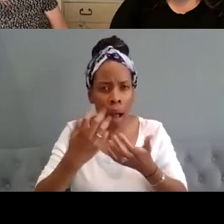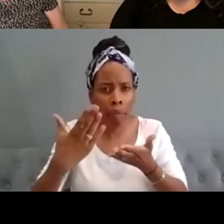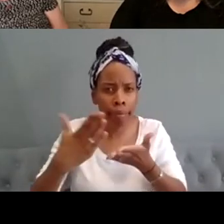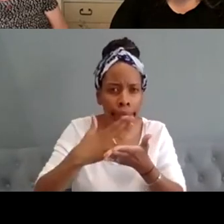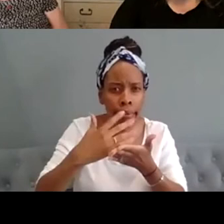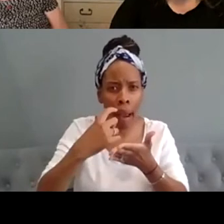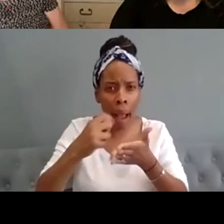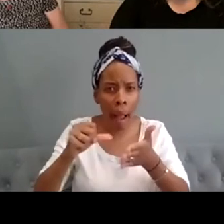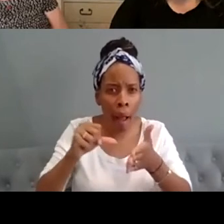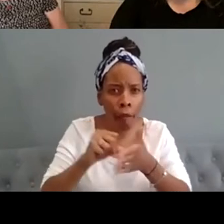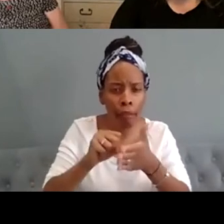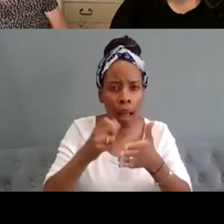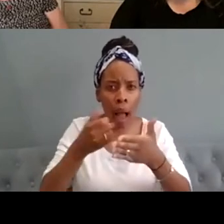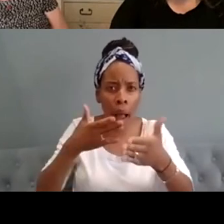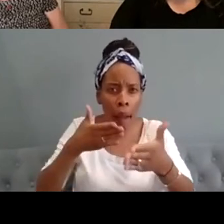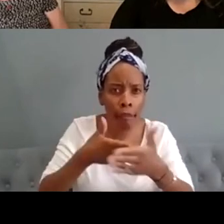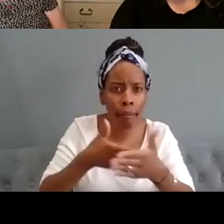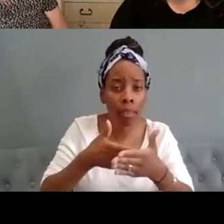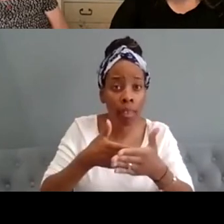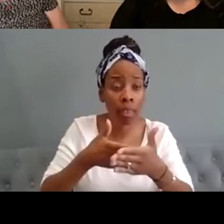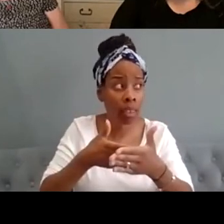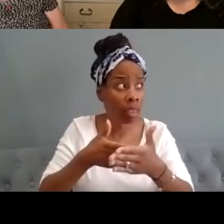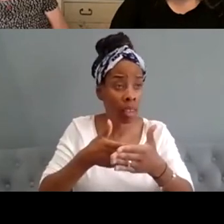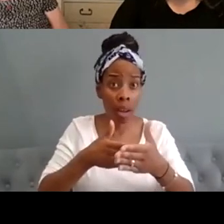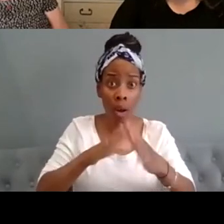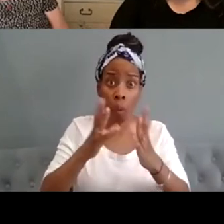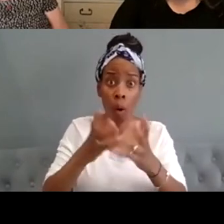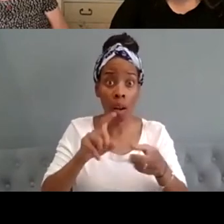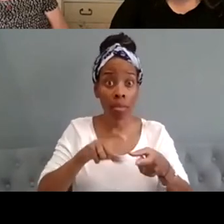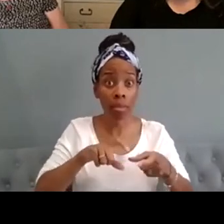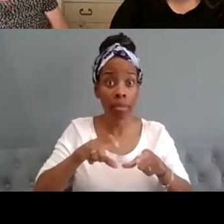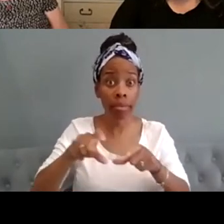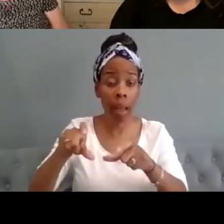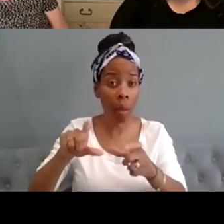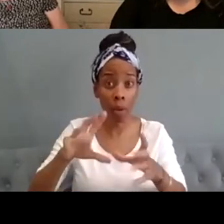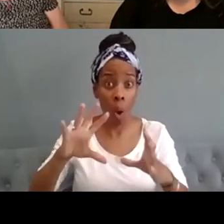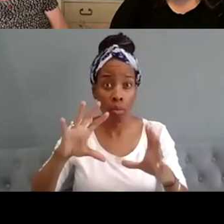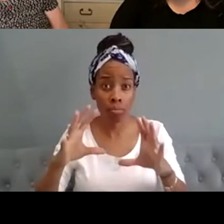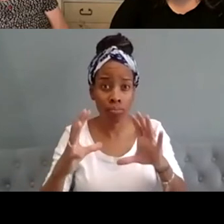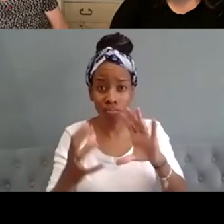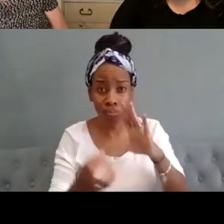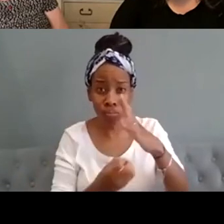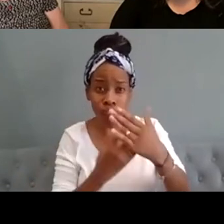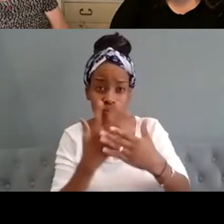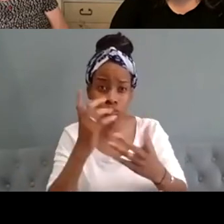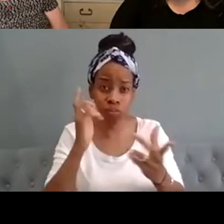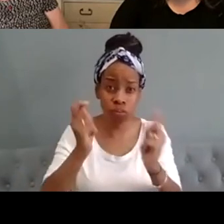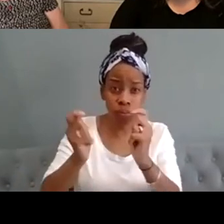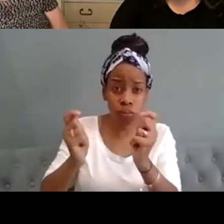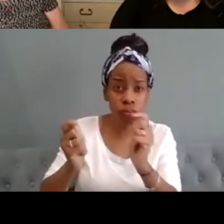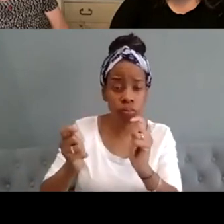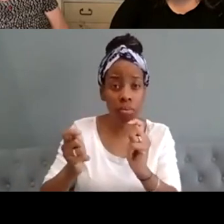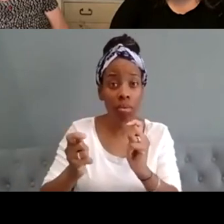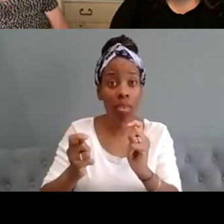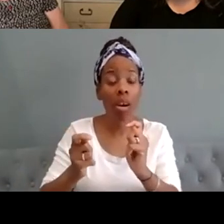can't all understand it because it's always changing and evolving and art is a way that you can use as a vehicle to understand those